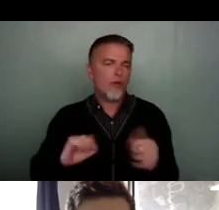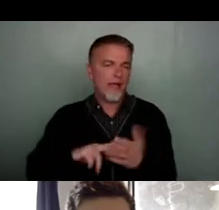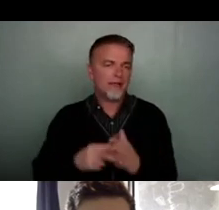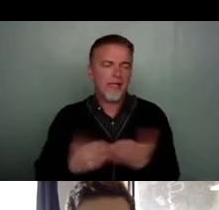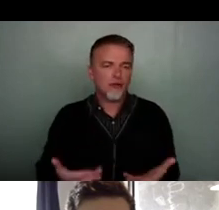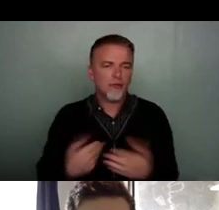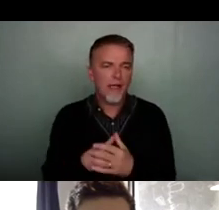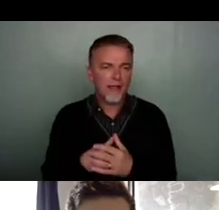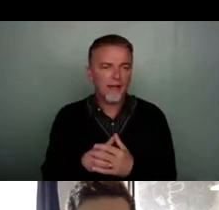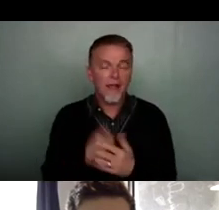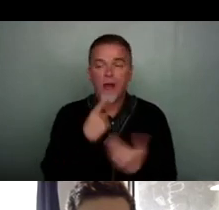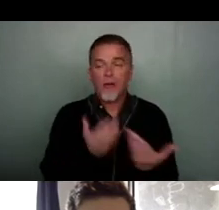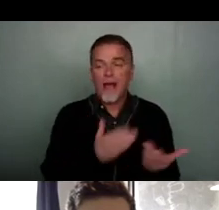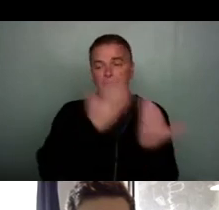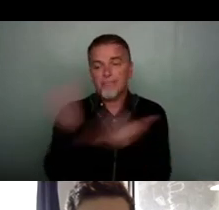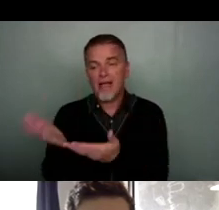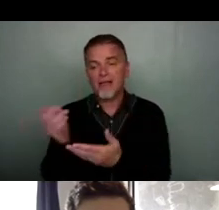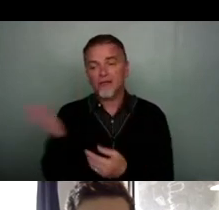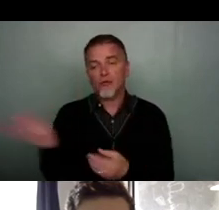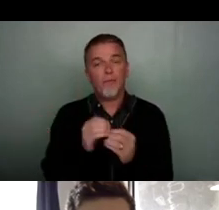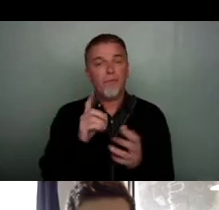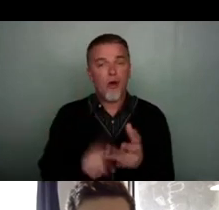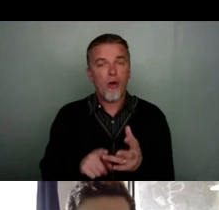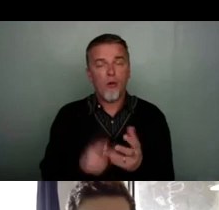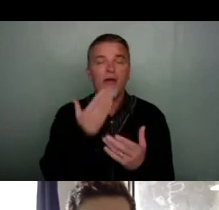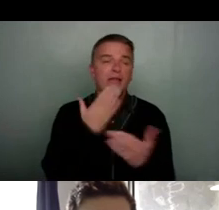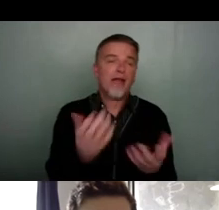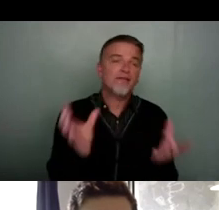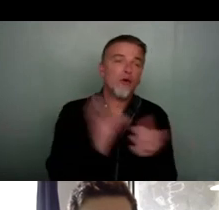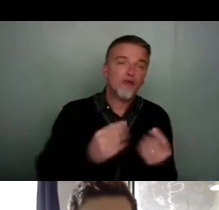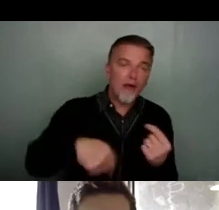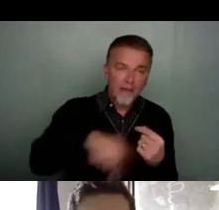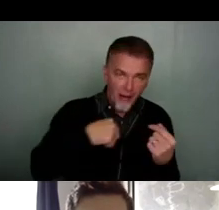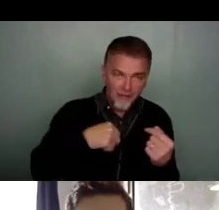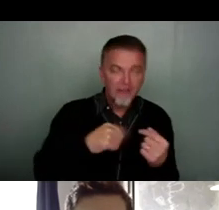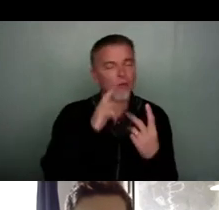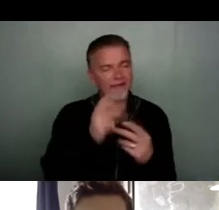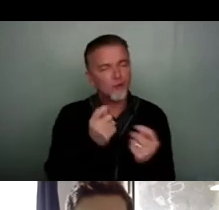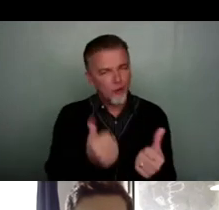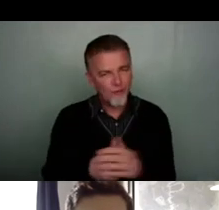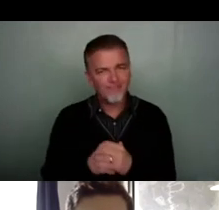Um, I'm going to hand back over to Beau. Thanks for joining us. Um, and see you soon.